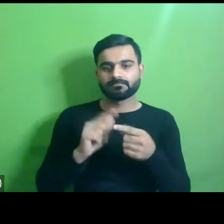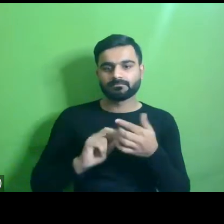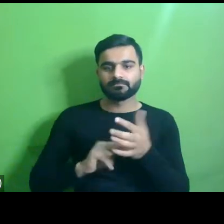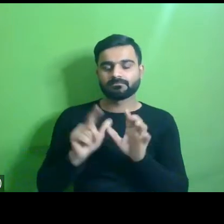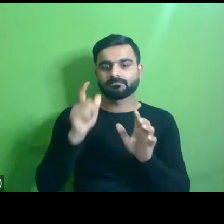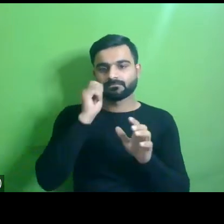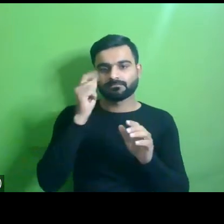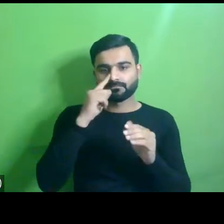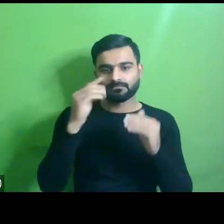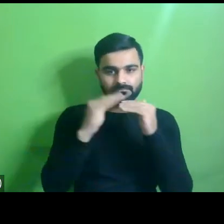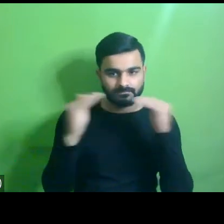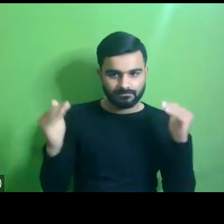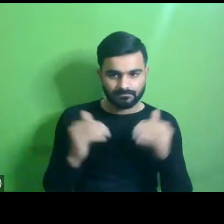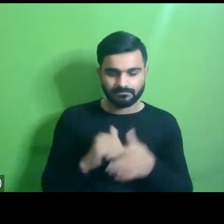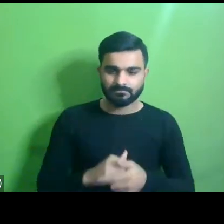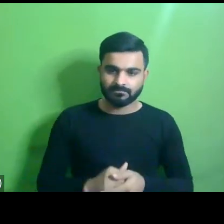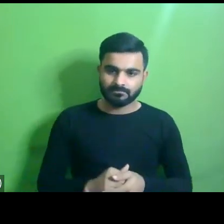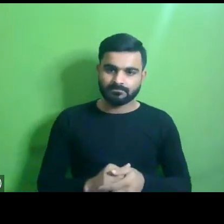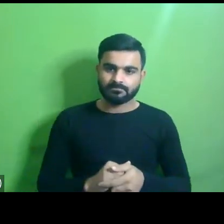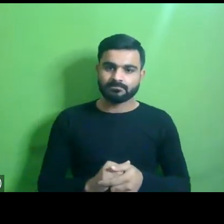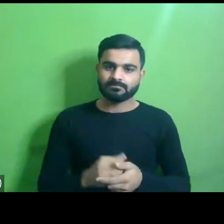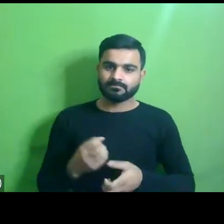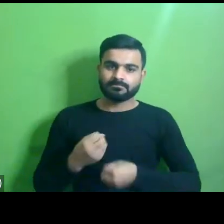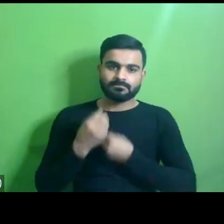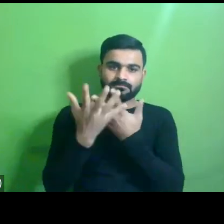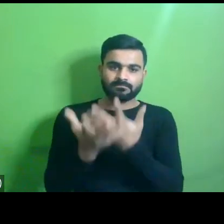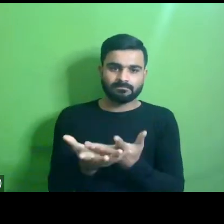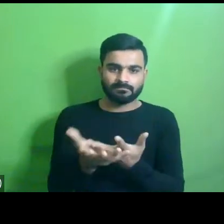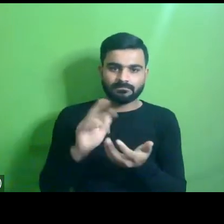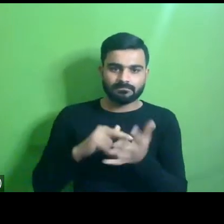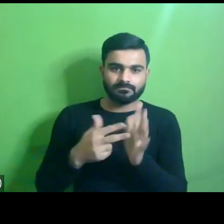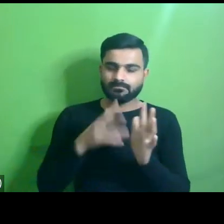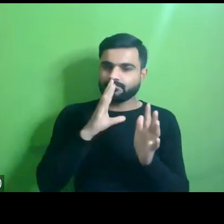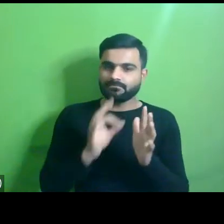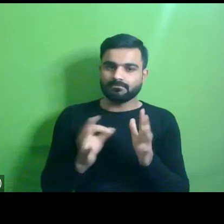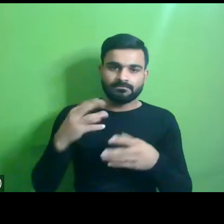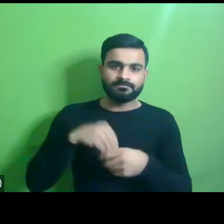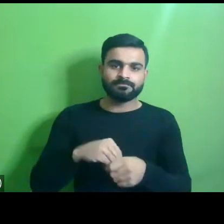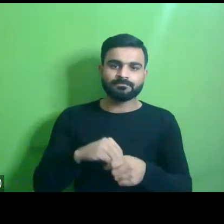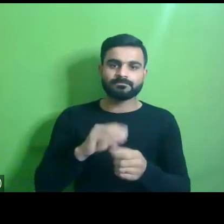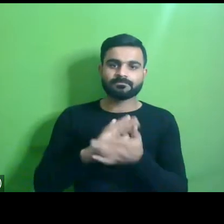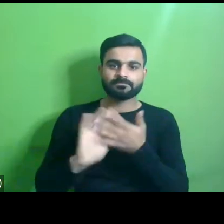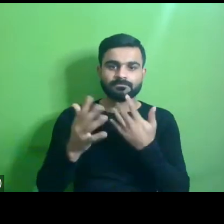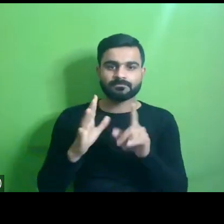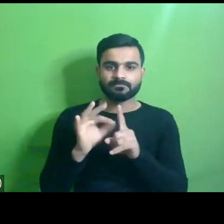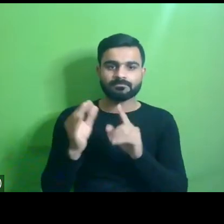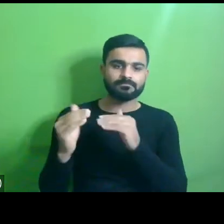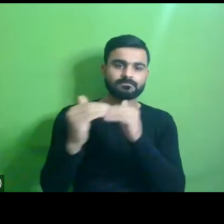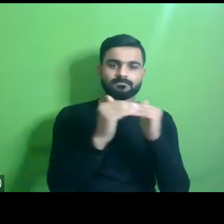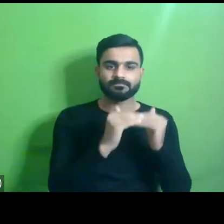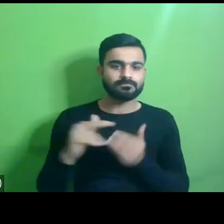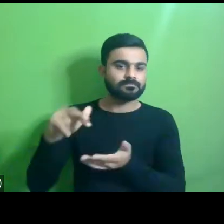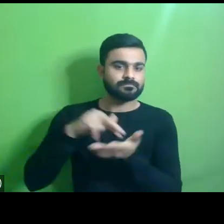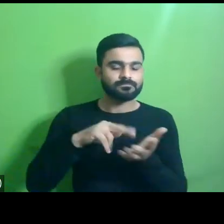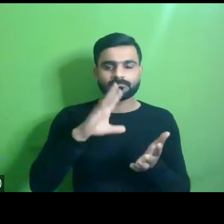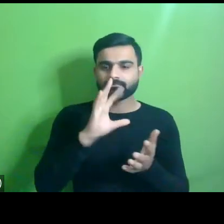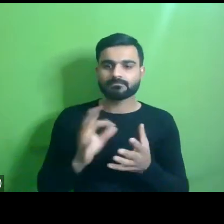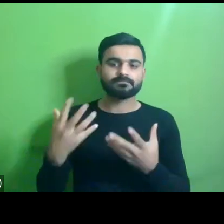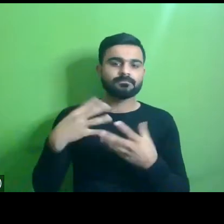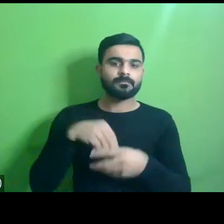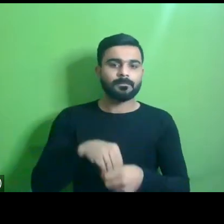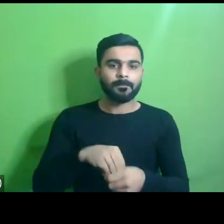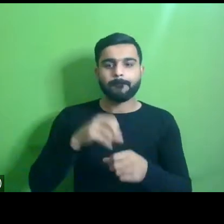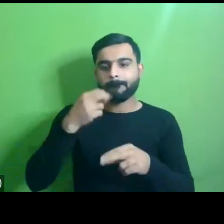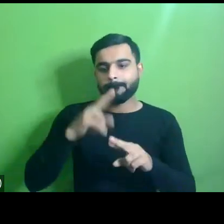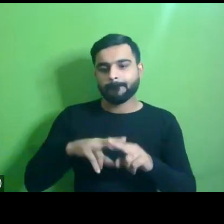equality and um exploring like you know uh what actually can be done when we are standing at a um at an intersection of